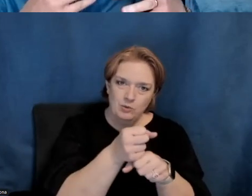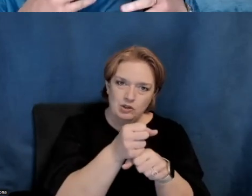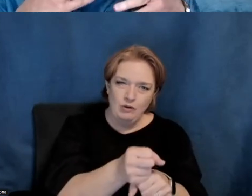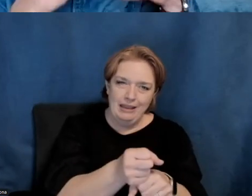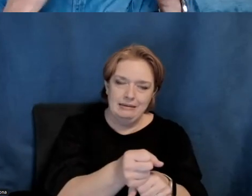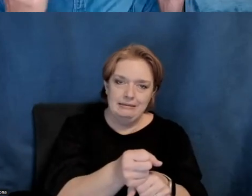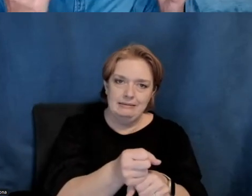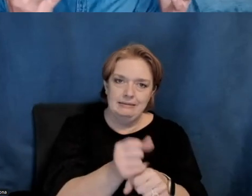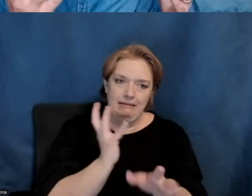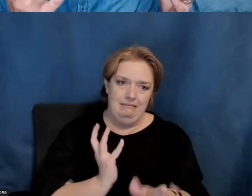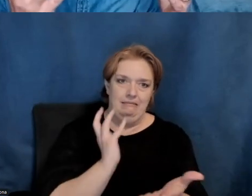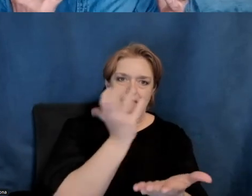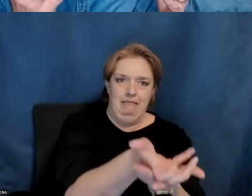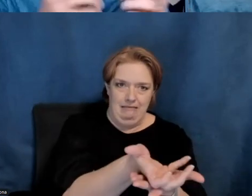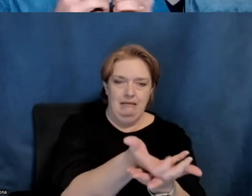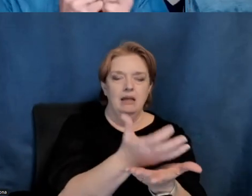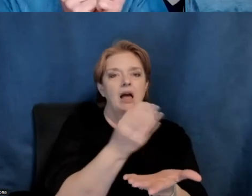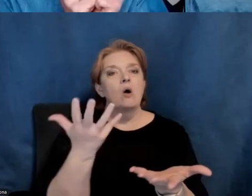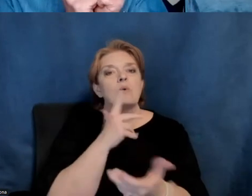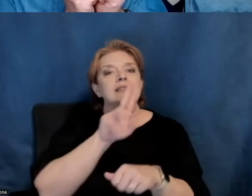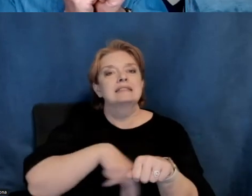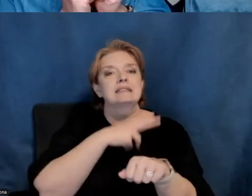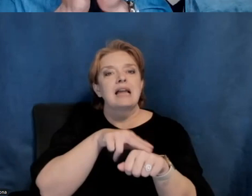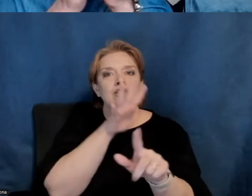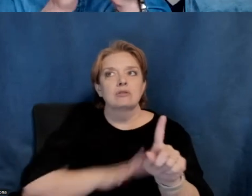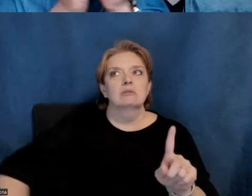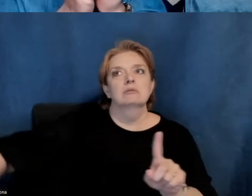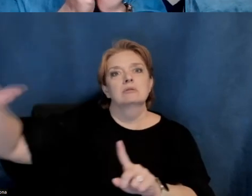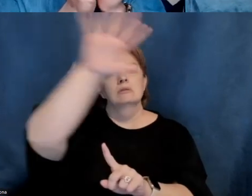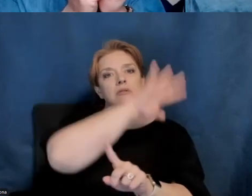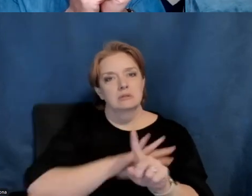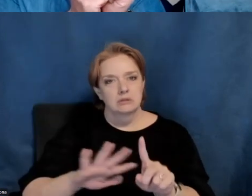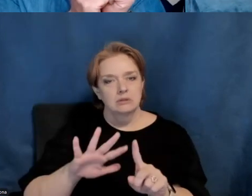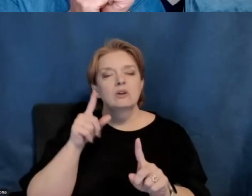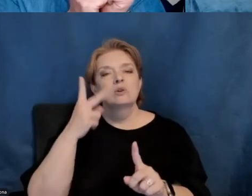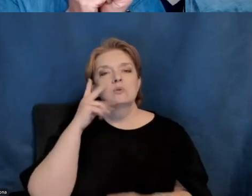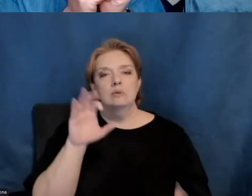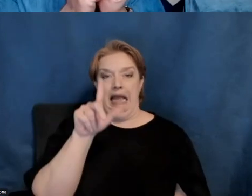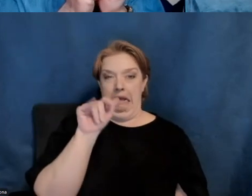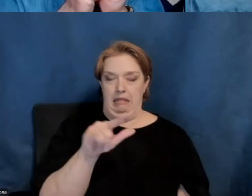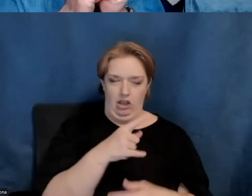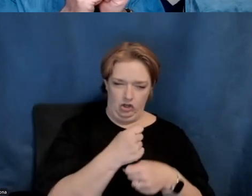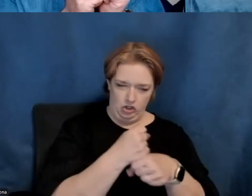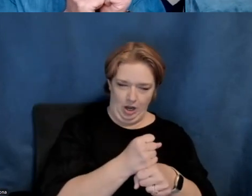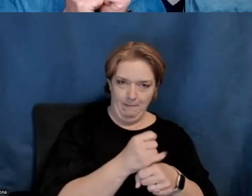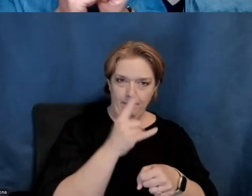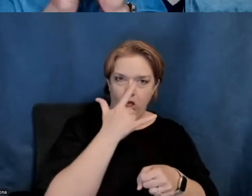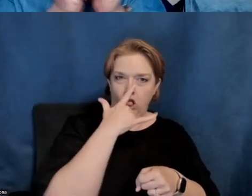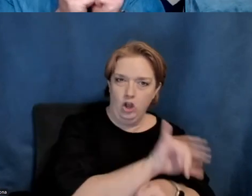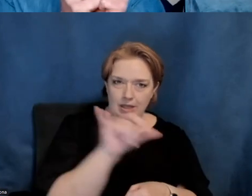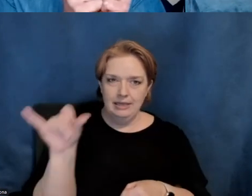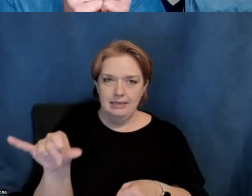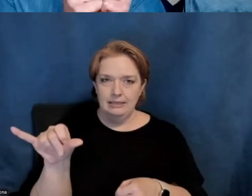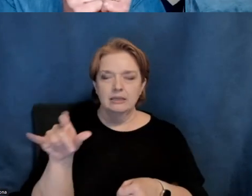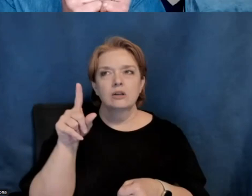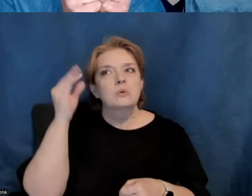of, uh, natural elements. Uh, you know, when you, when you see a clay shaped like something, you also think about, you know,